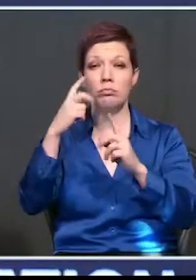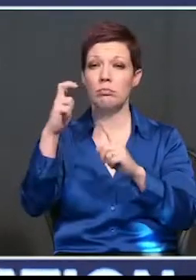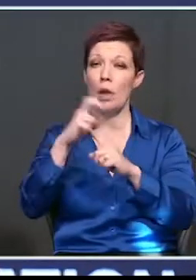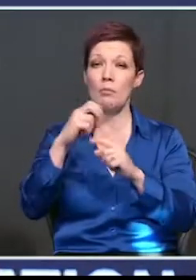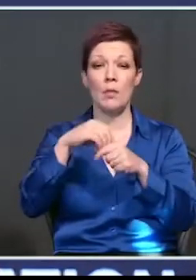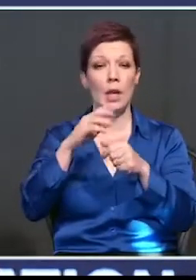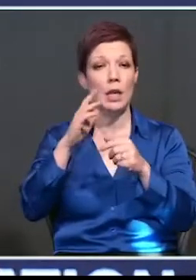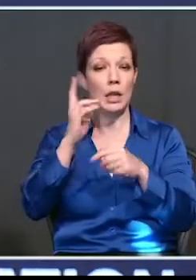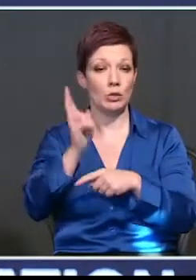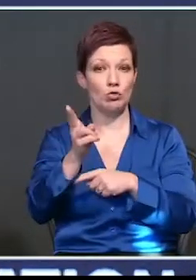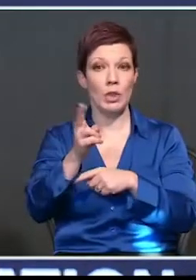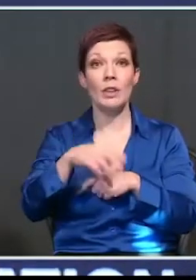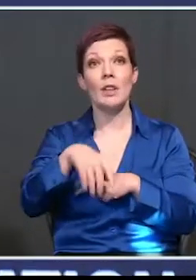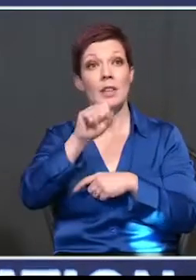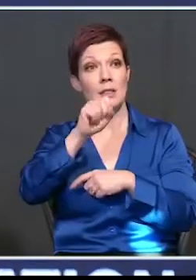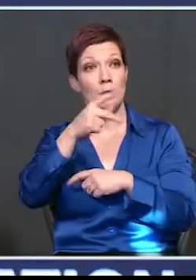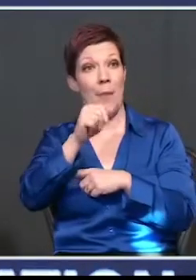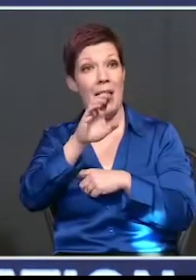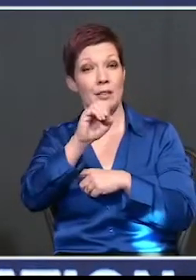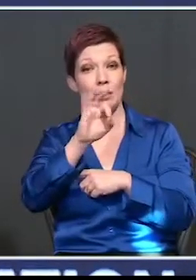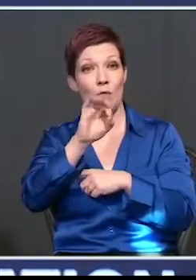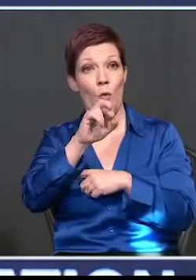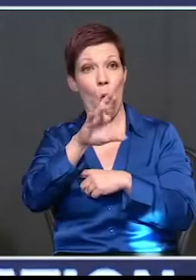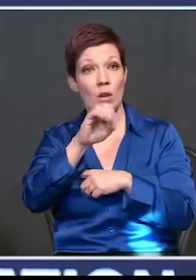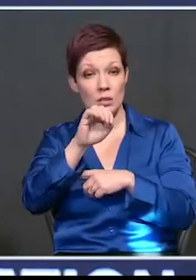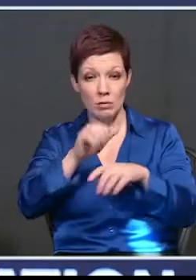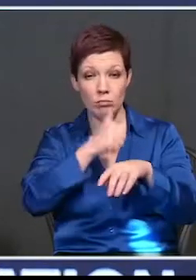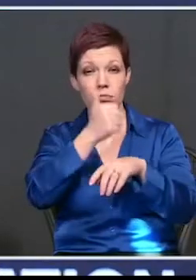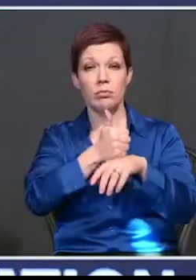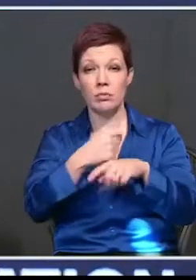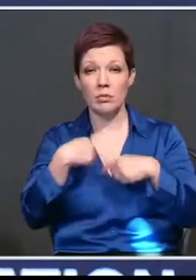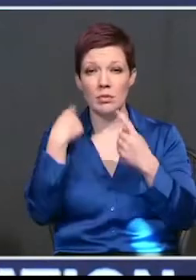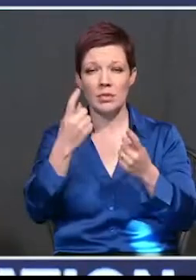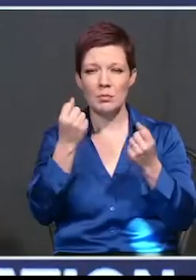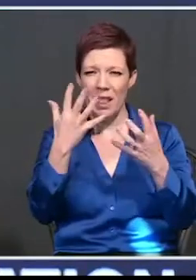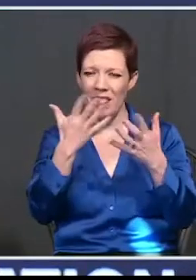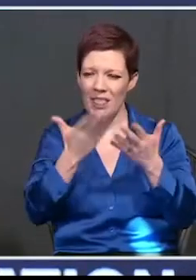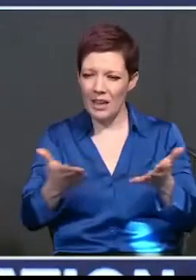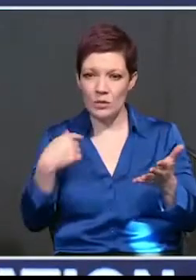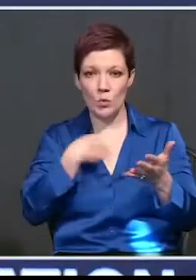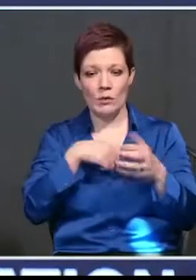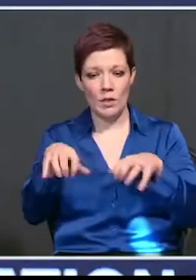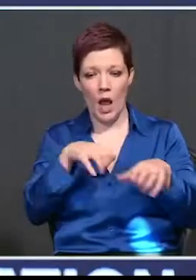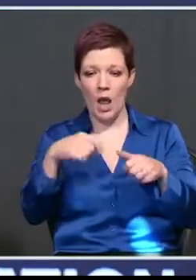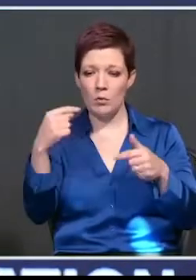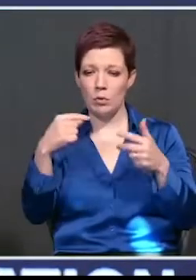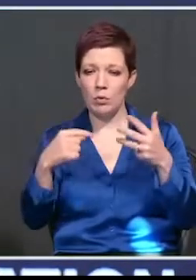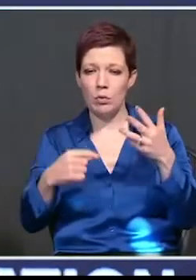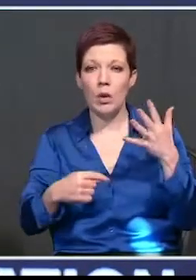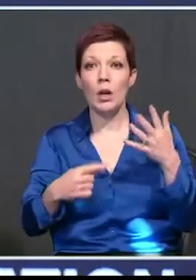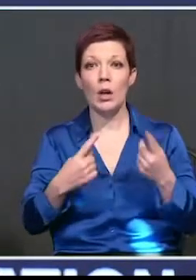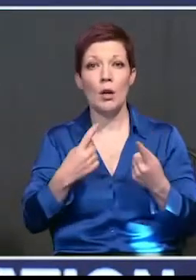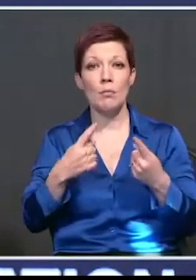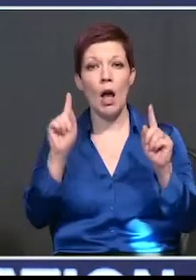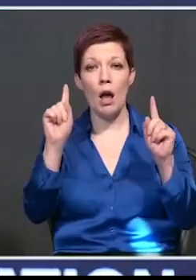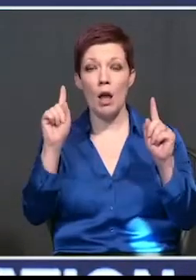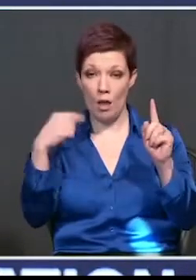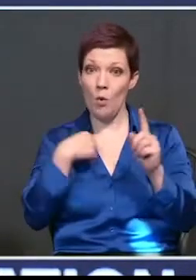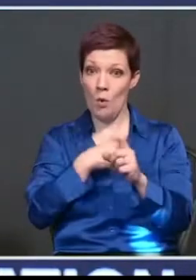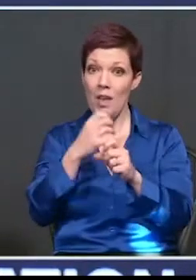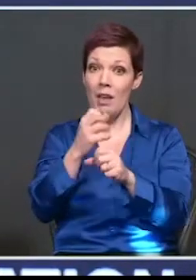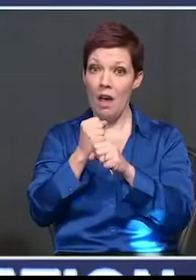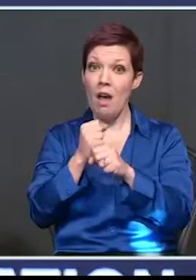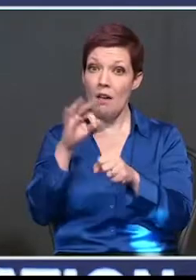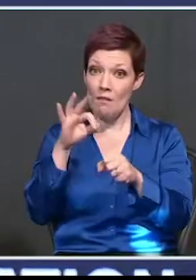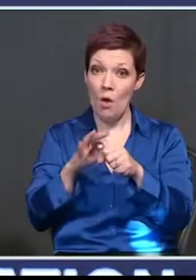us to Space Force, which nobody thought was possible. All of the things we've done and we were rewarded with a victory. Now, let's see whether or